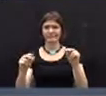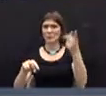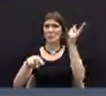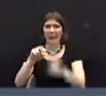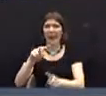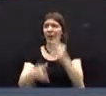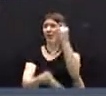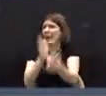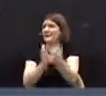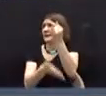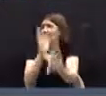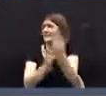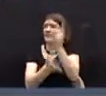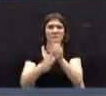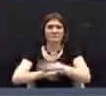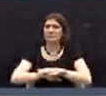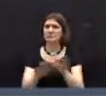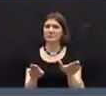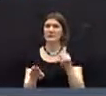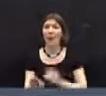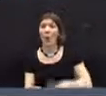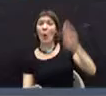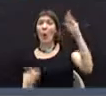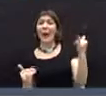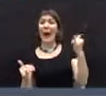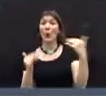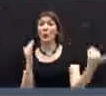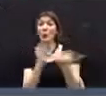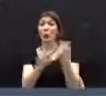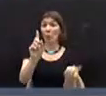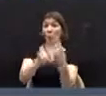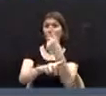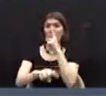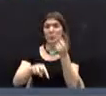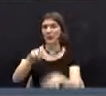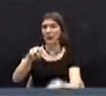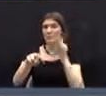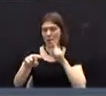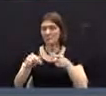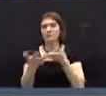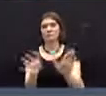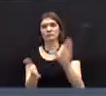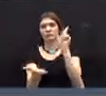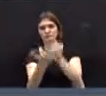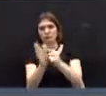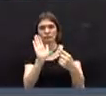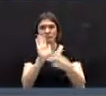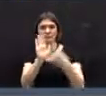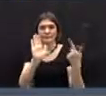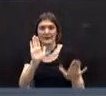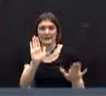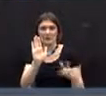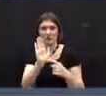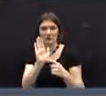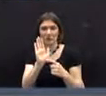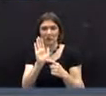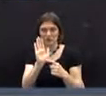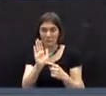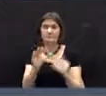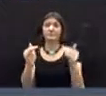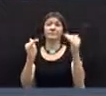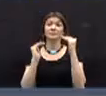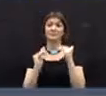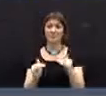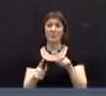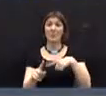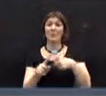articles such that it would bring up business that hasn't been warned. Likewise, debate will be